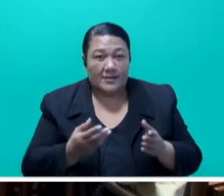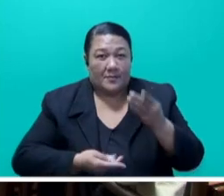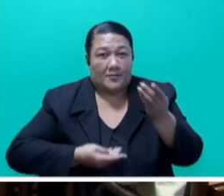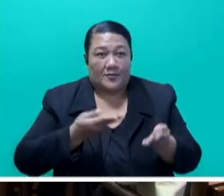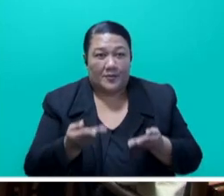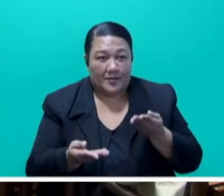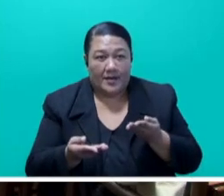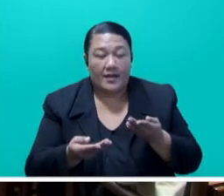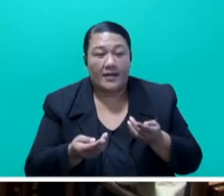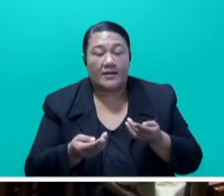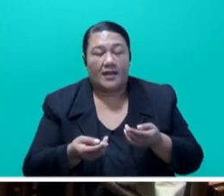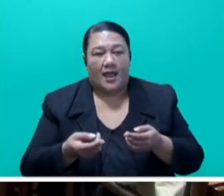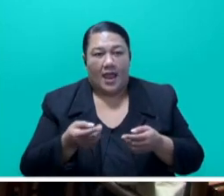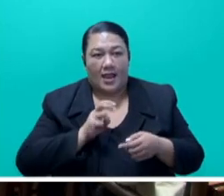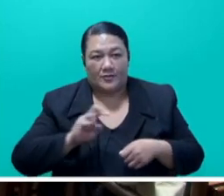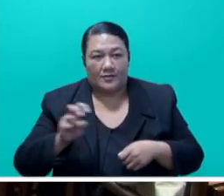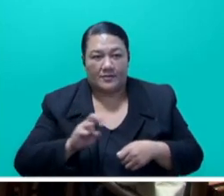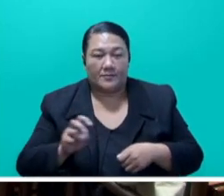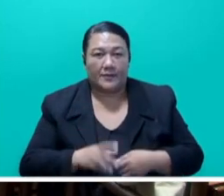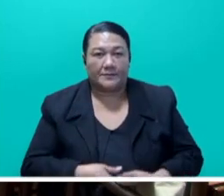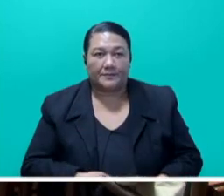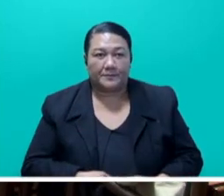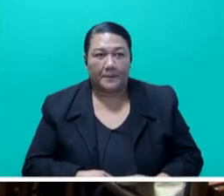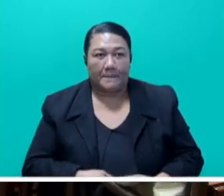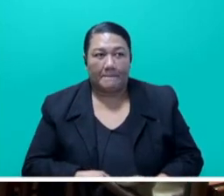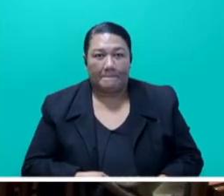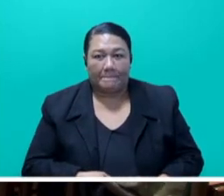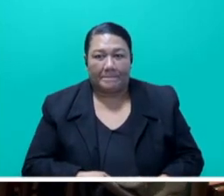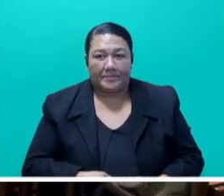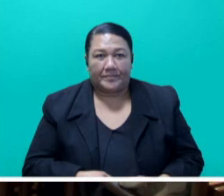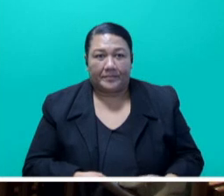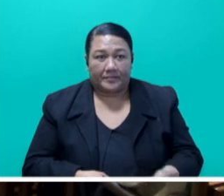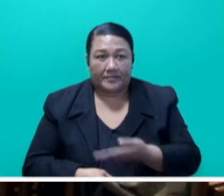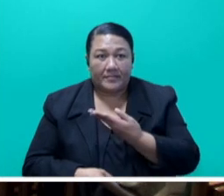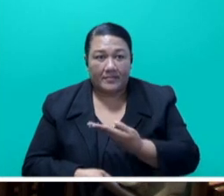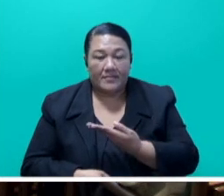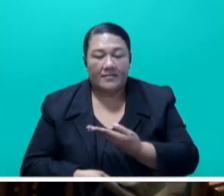Thank you, Mr. Speaker. I thank the member for the question.